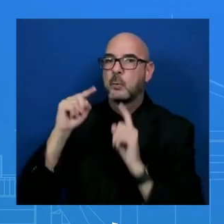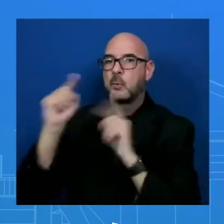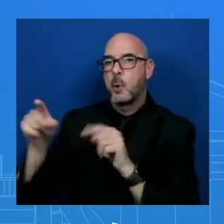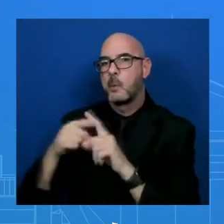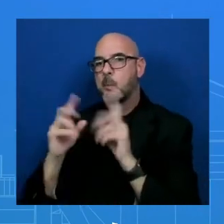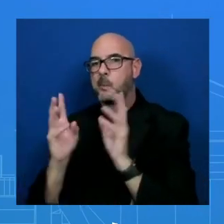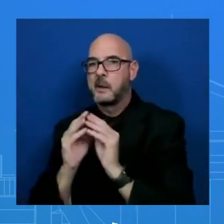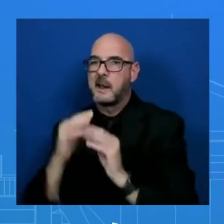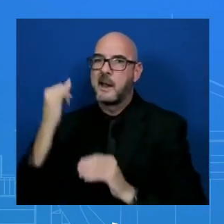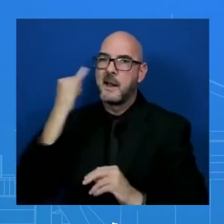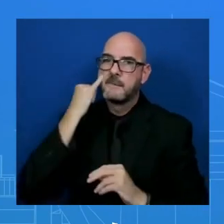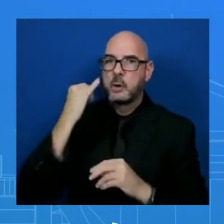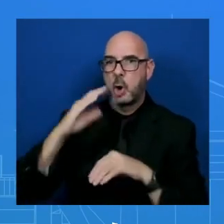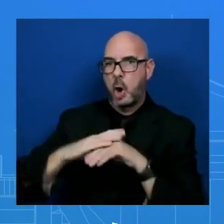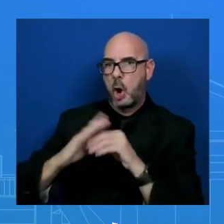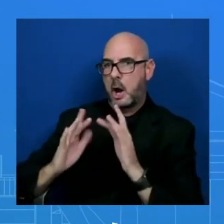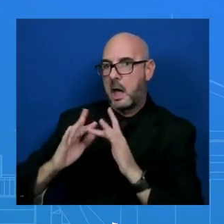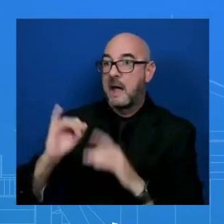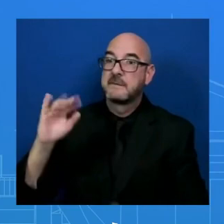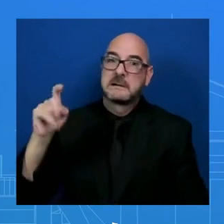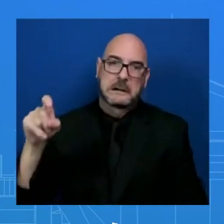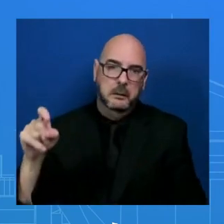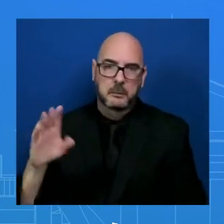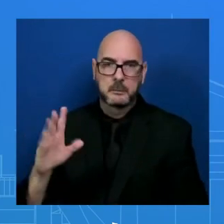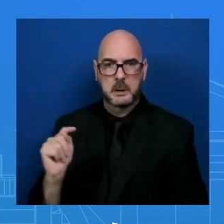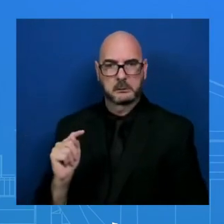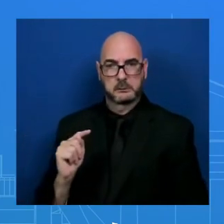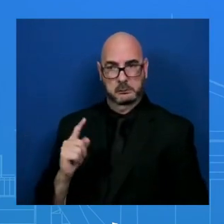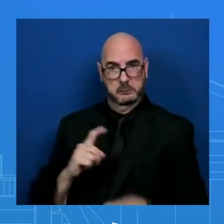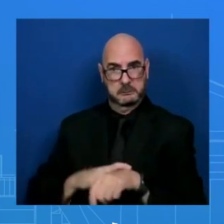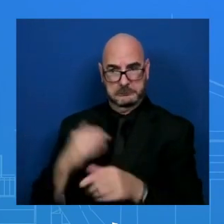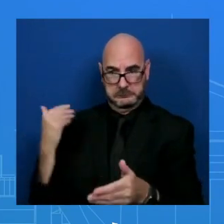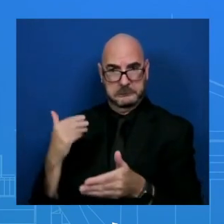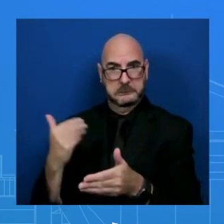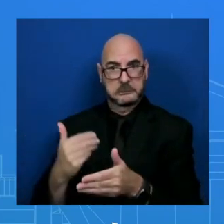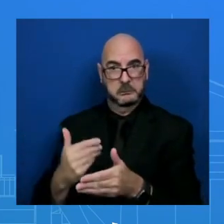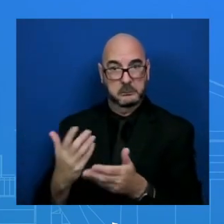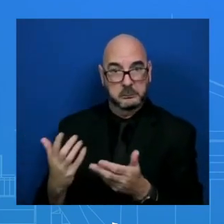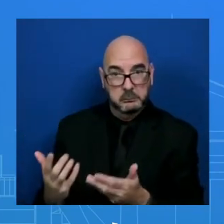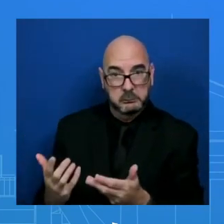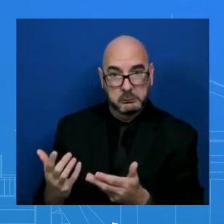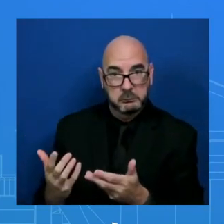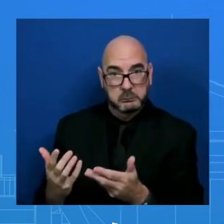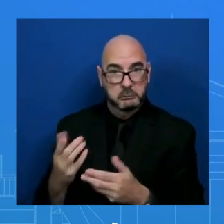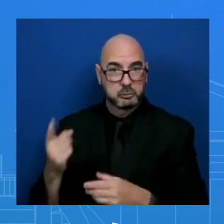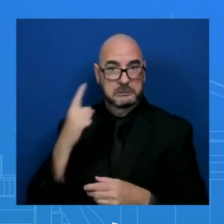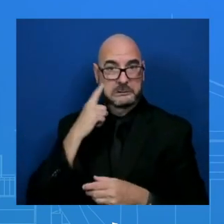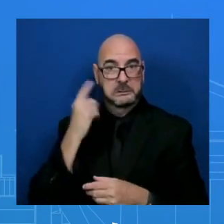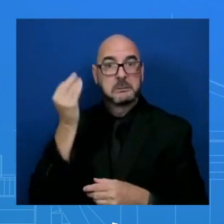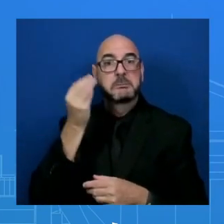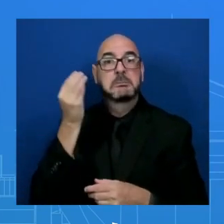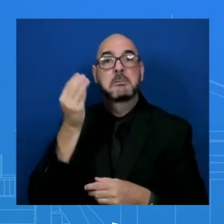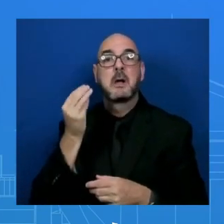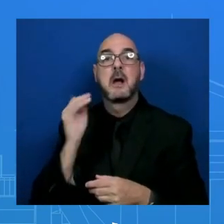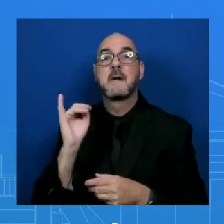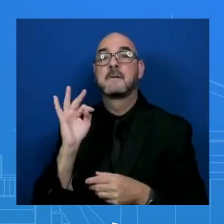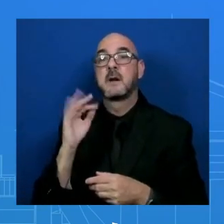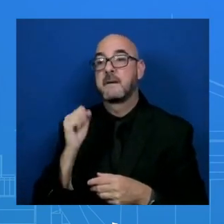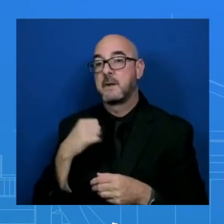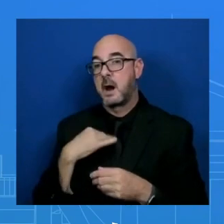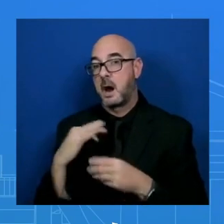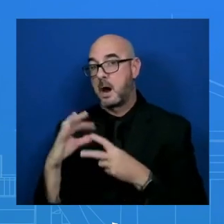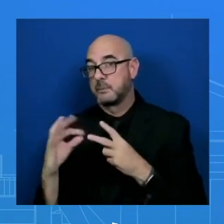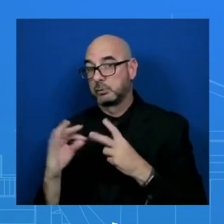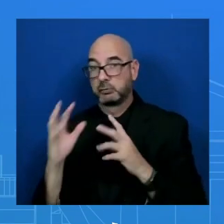what the next week looks like and could look like, are you actually thinking logistically through this? Should the President, you know, word me to test